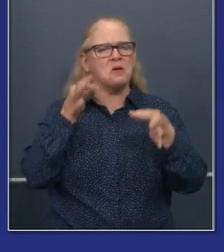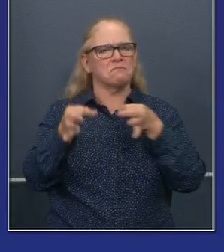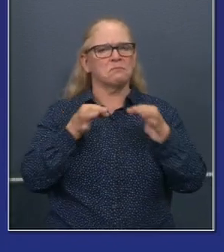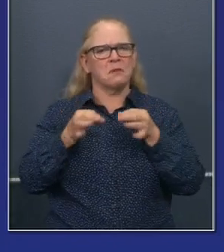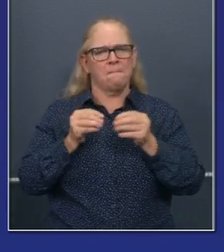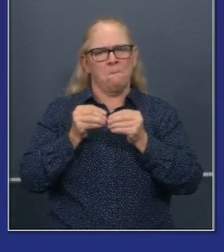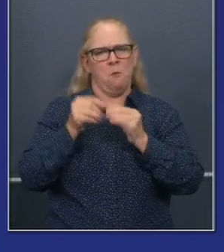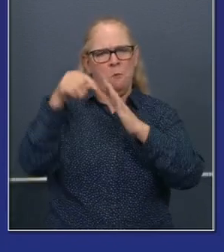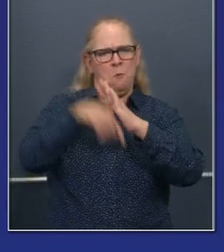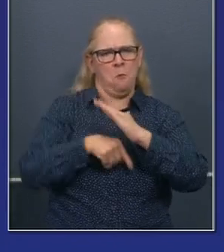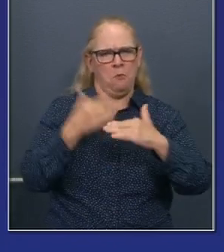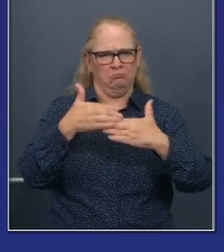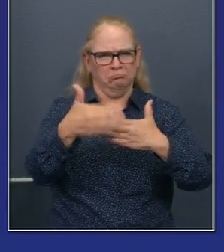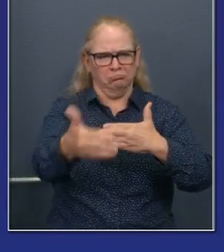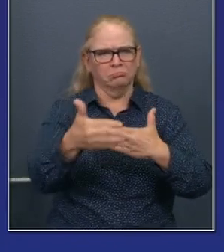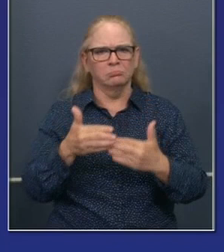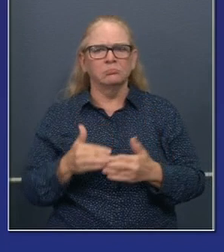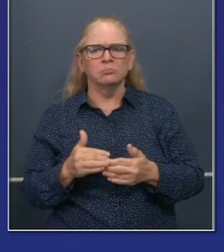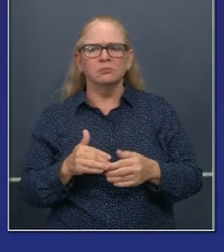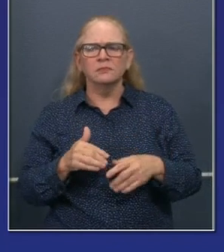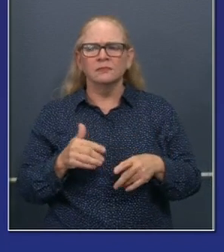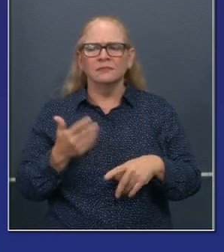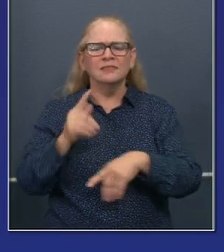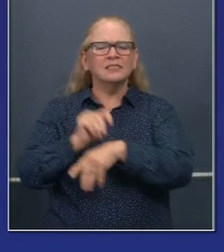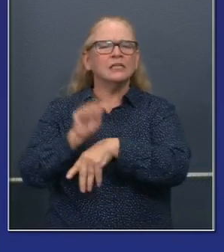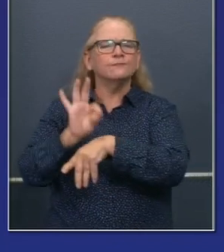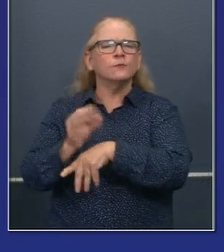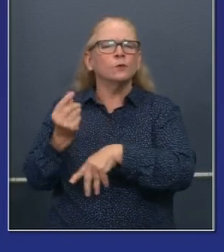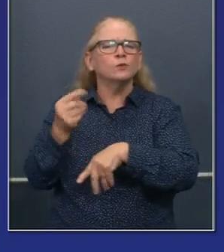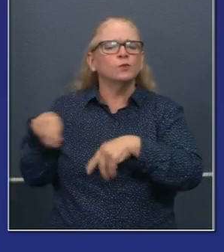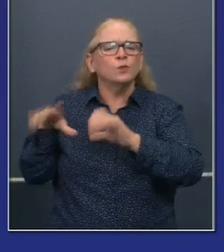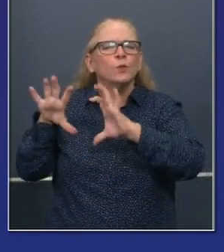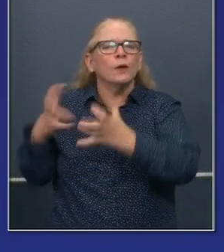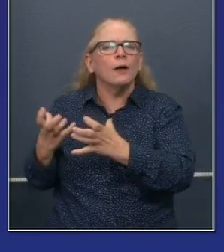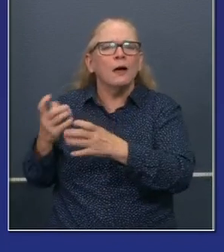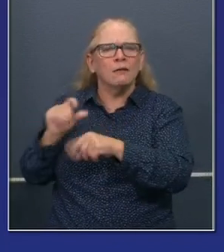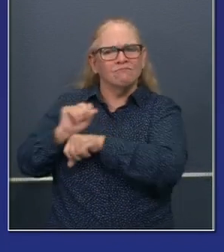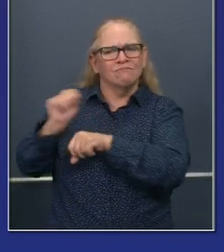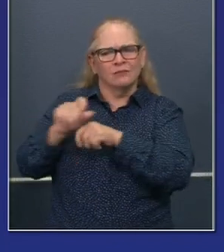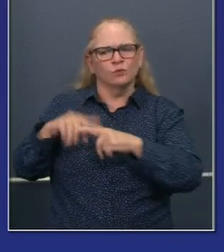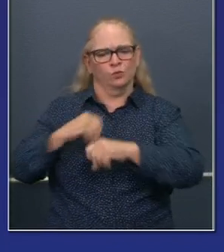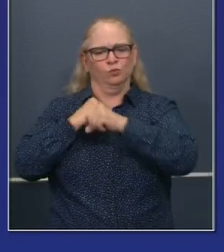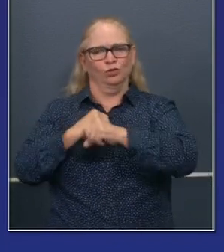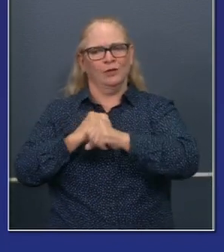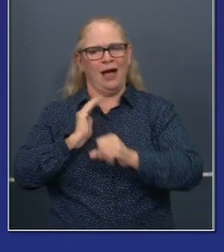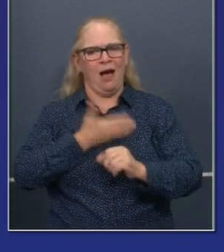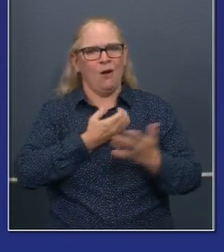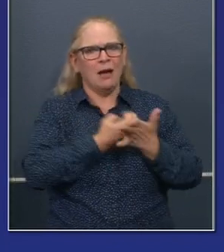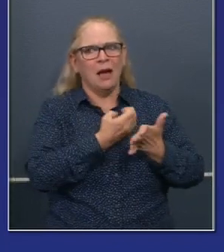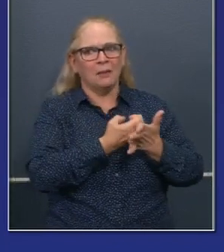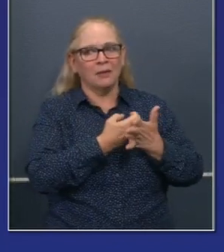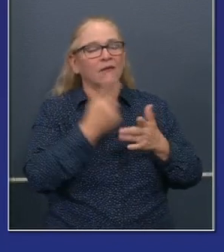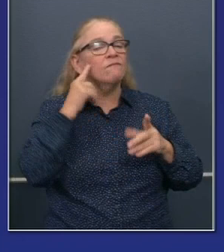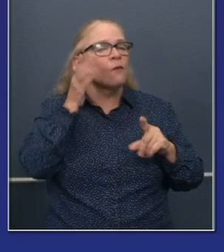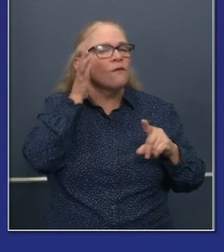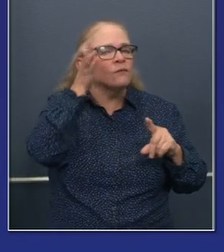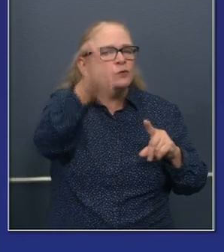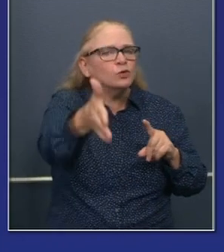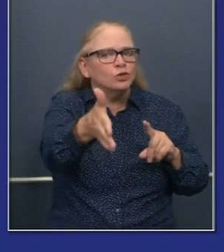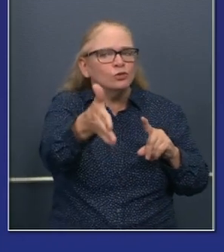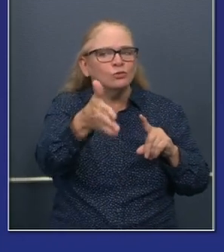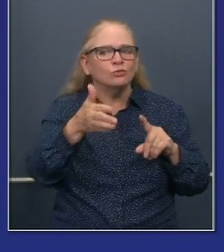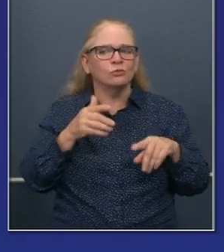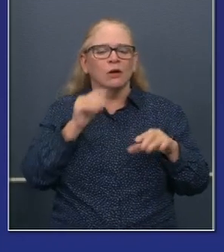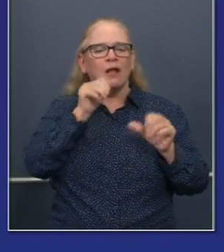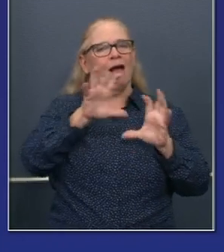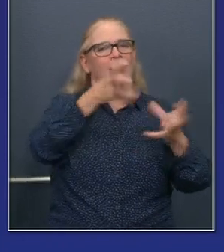of work task force. When we talk about future proofing our economy, we're talking about some of the macroeconomic trend lines and IT